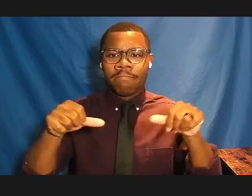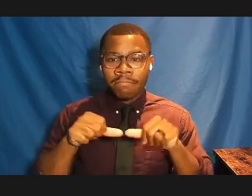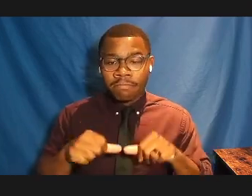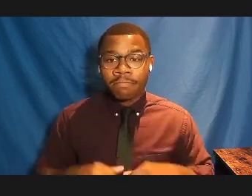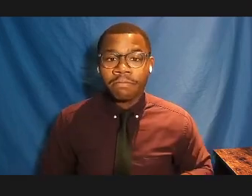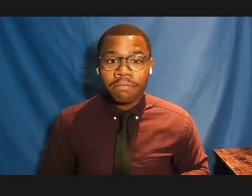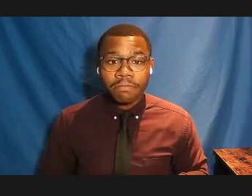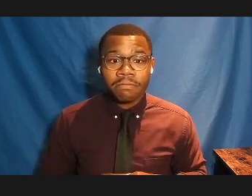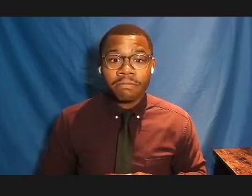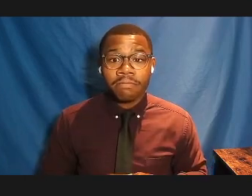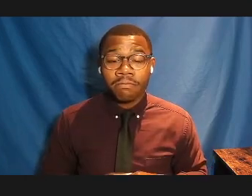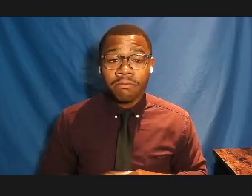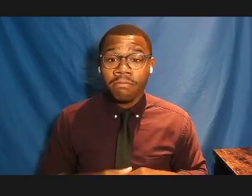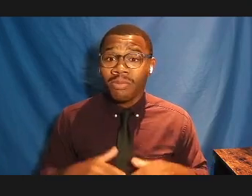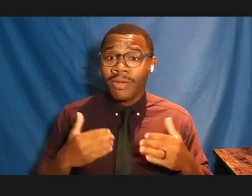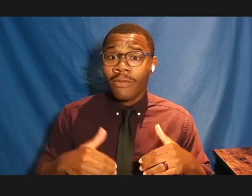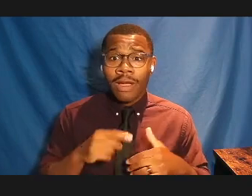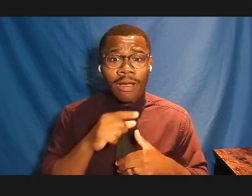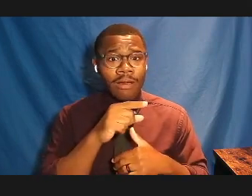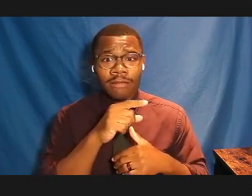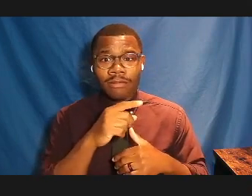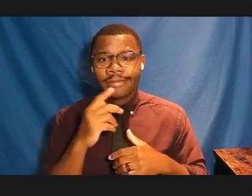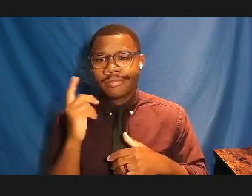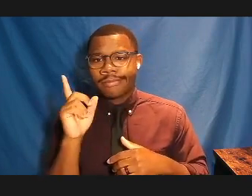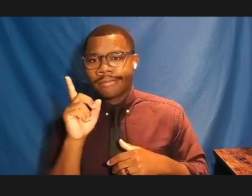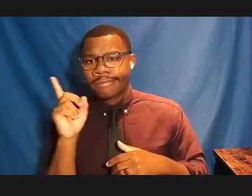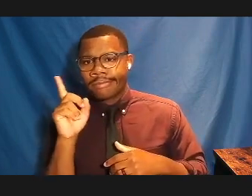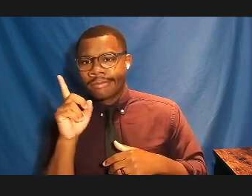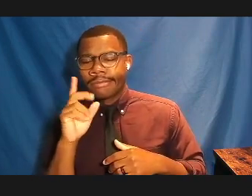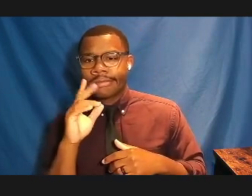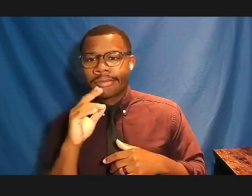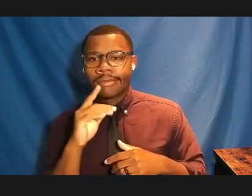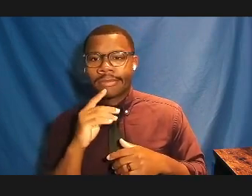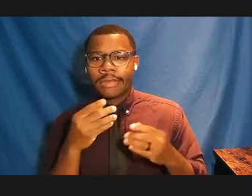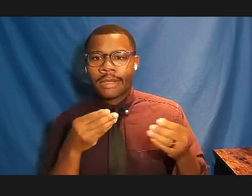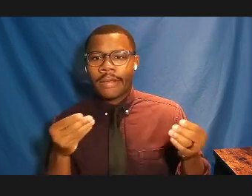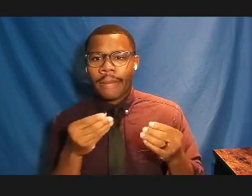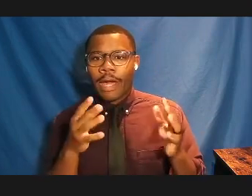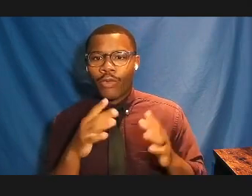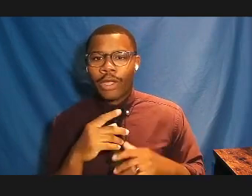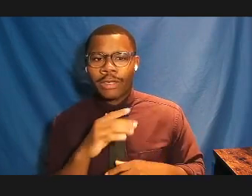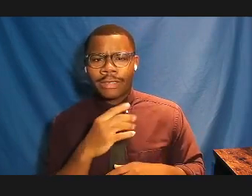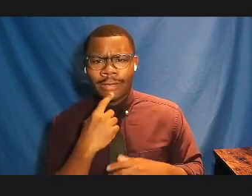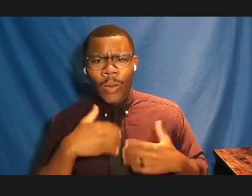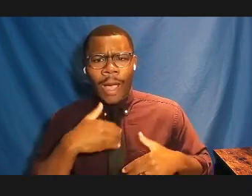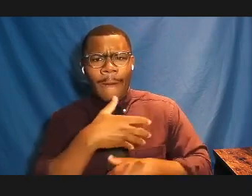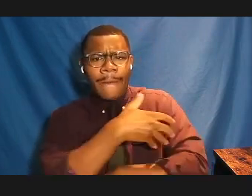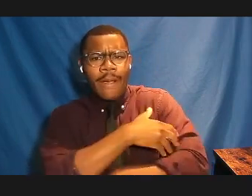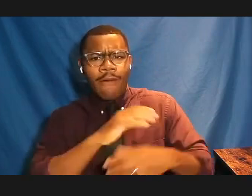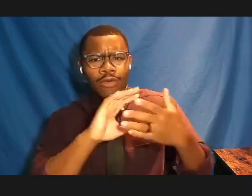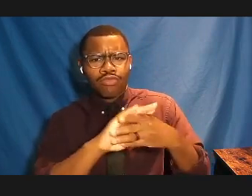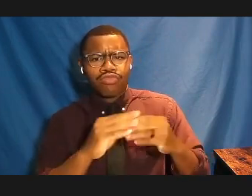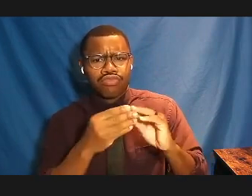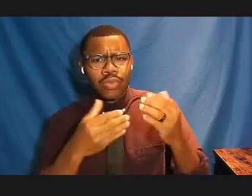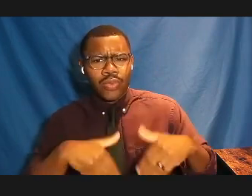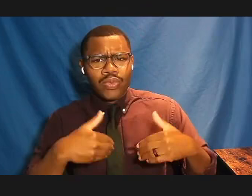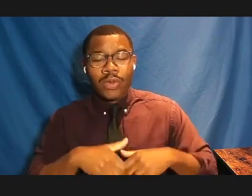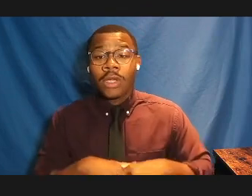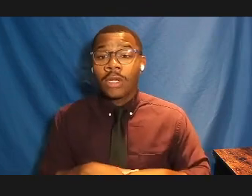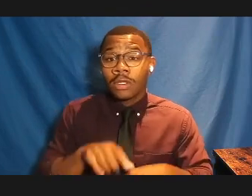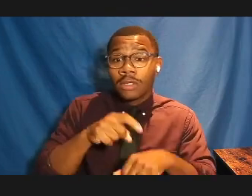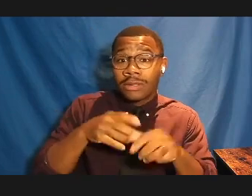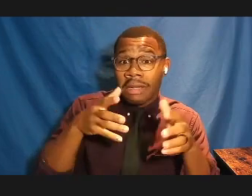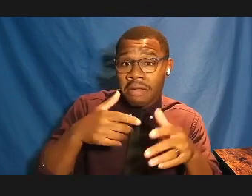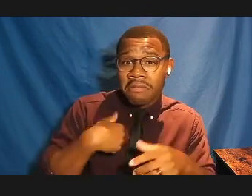Powerful offering, Scott. Thank you. With the remaining time we have left, I want to offer a question